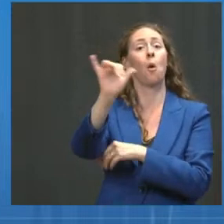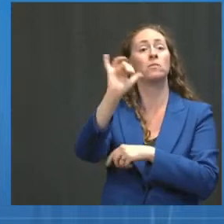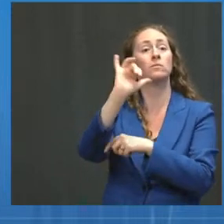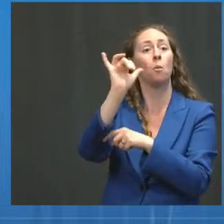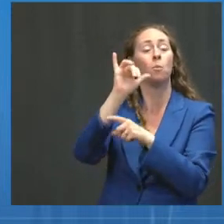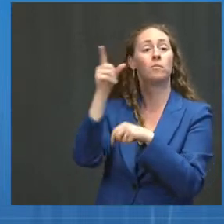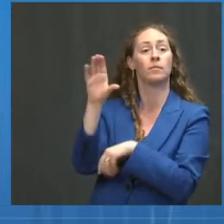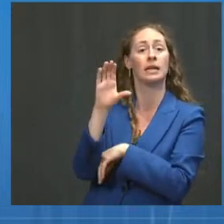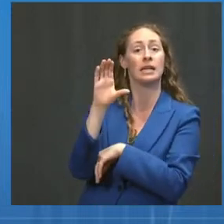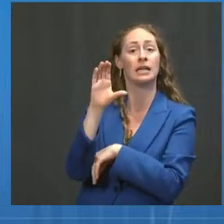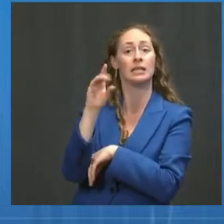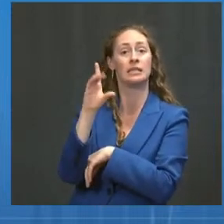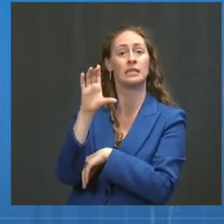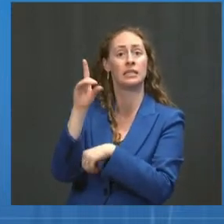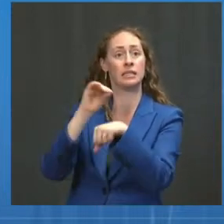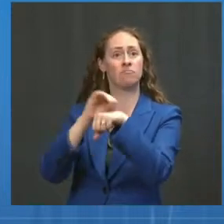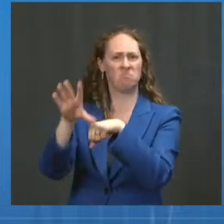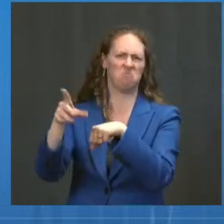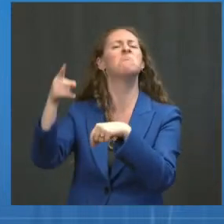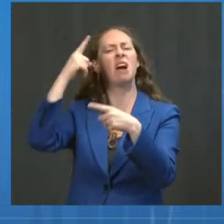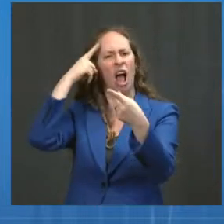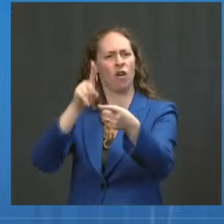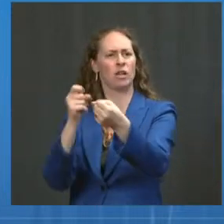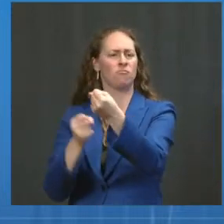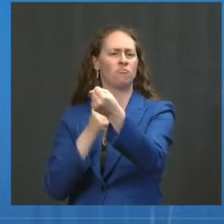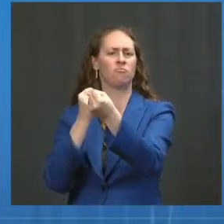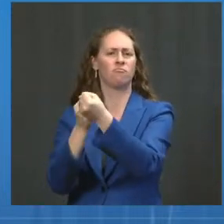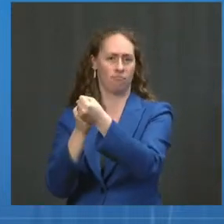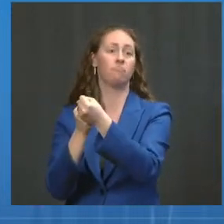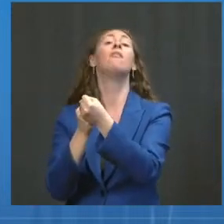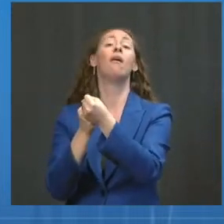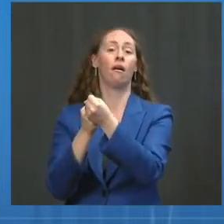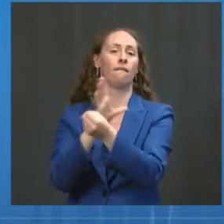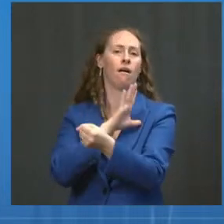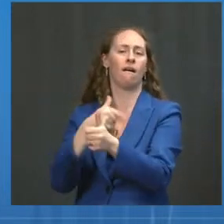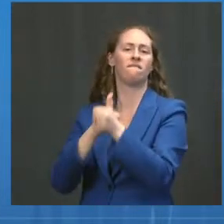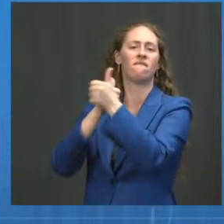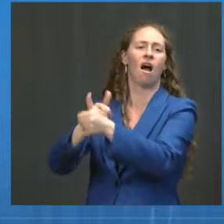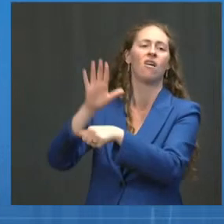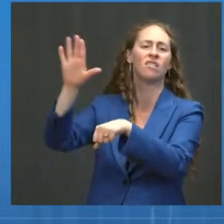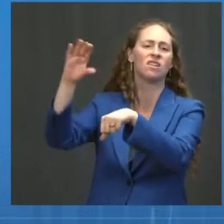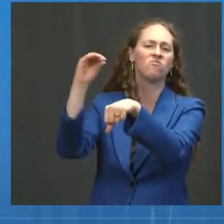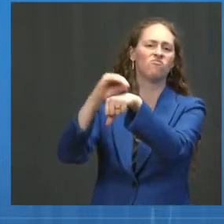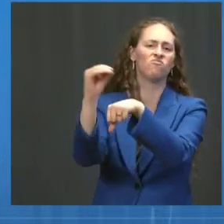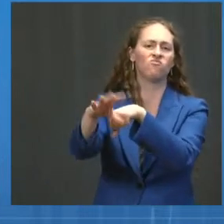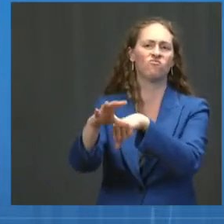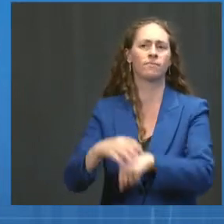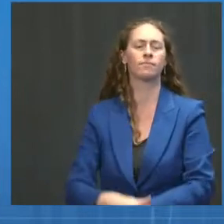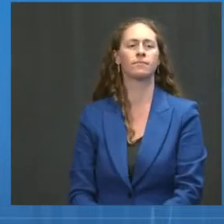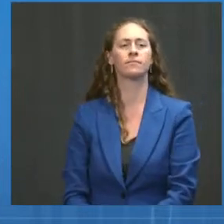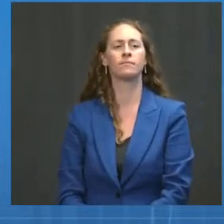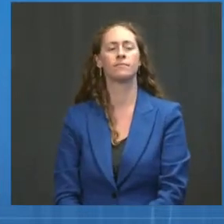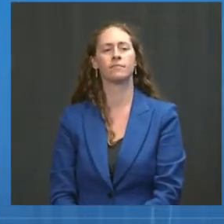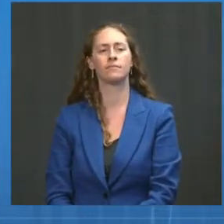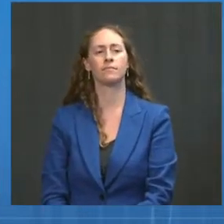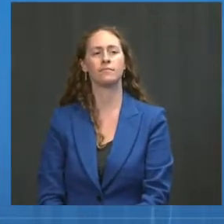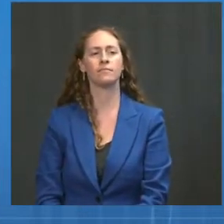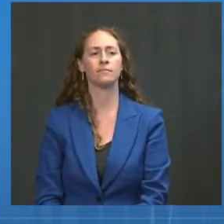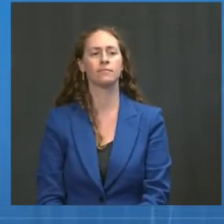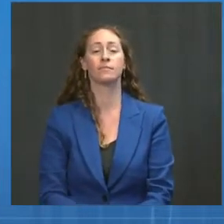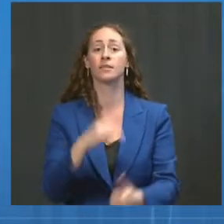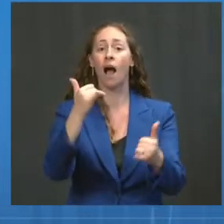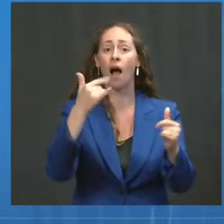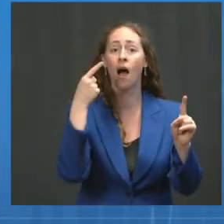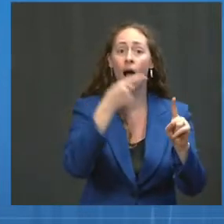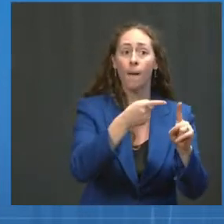issuing booster dose recommendations based on a thorough review of the evidence. The plan ensures that people who were fully vaccinated